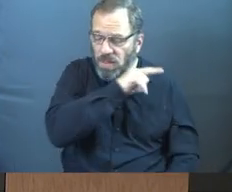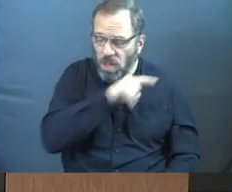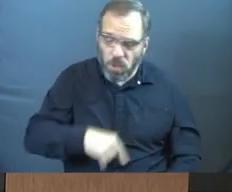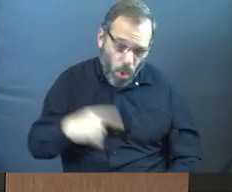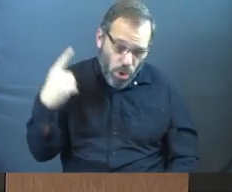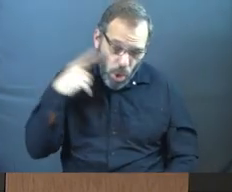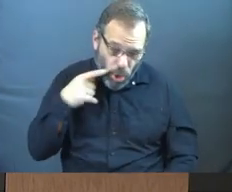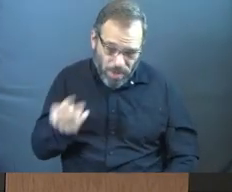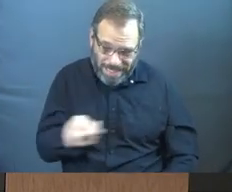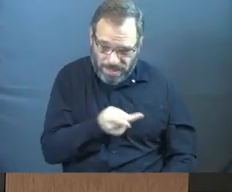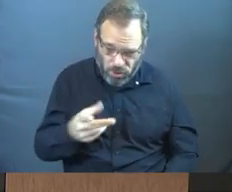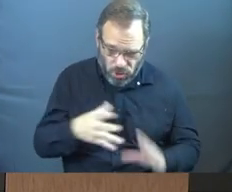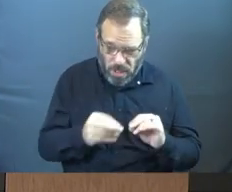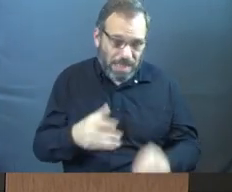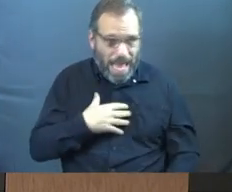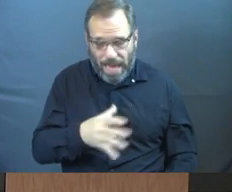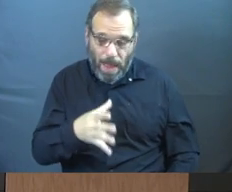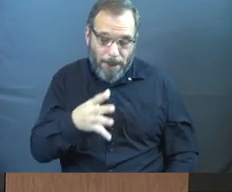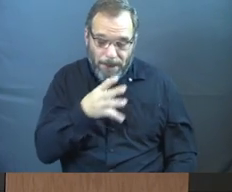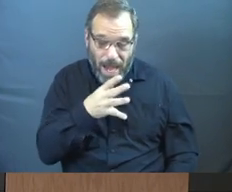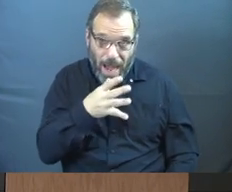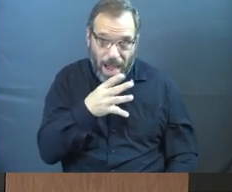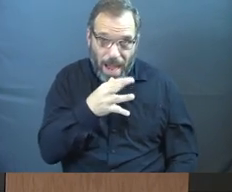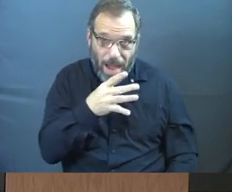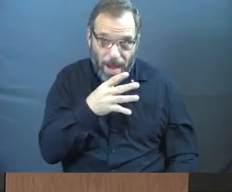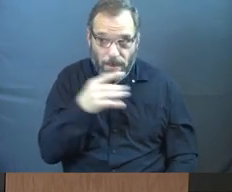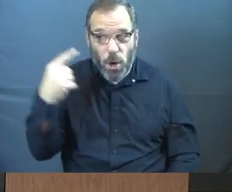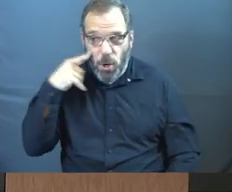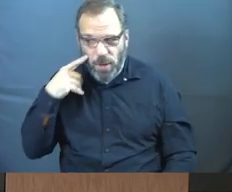Lord heard them. It's like saying mom heard the kids.